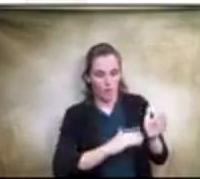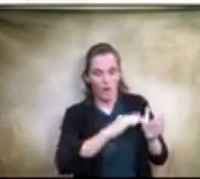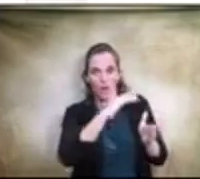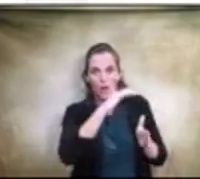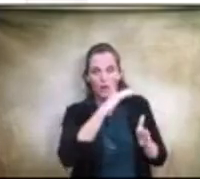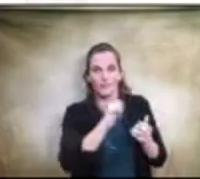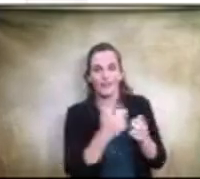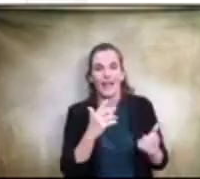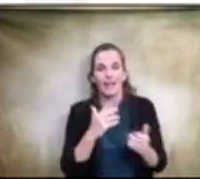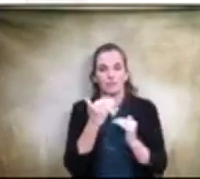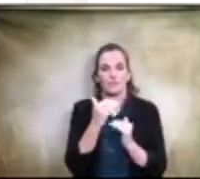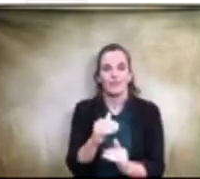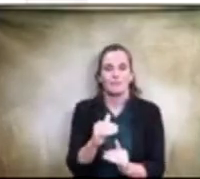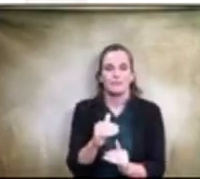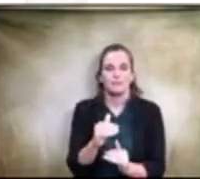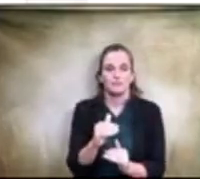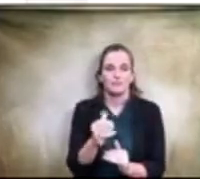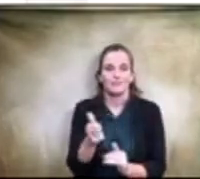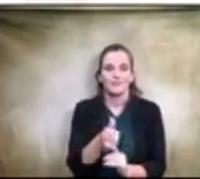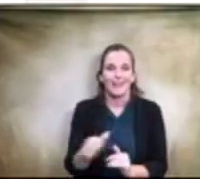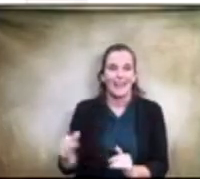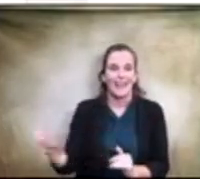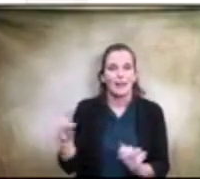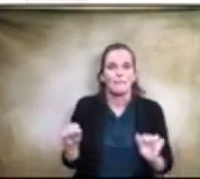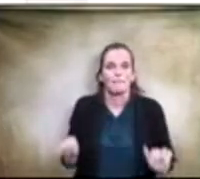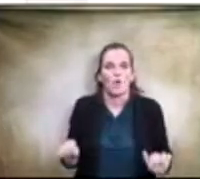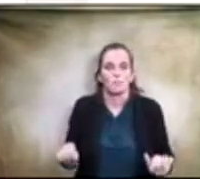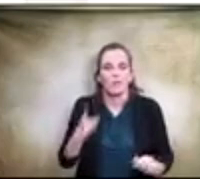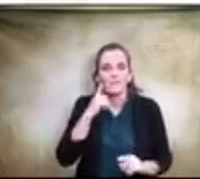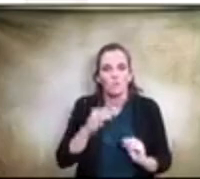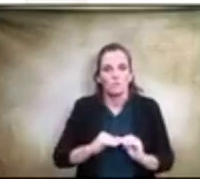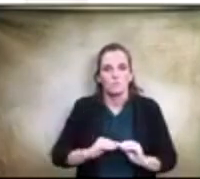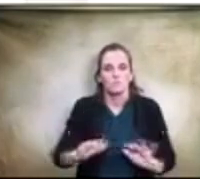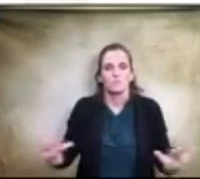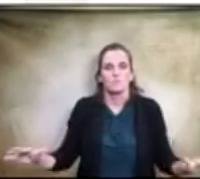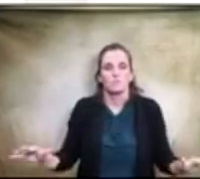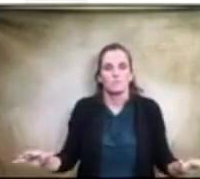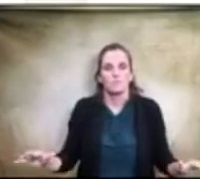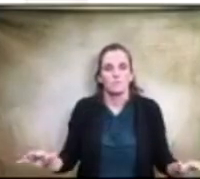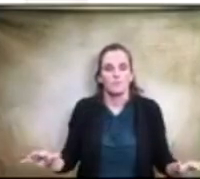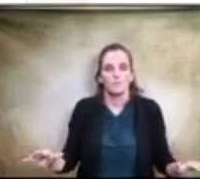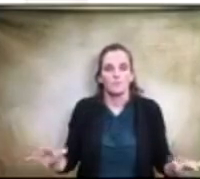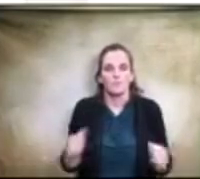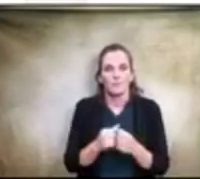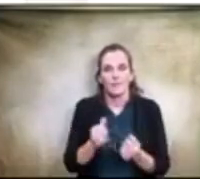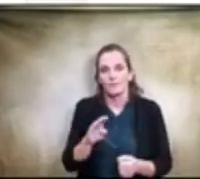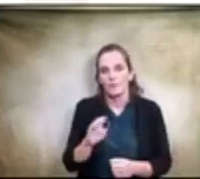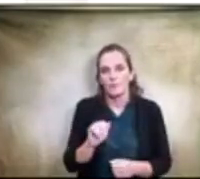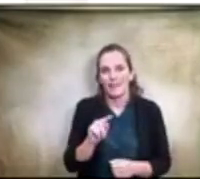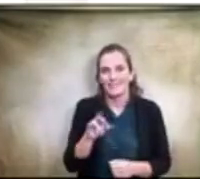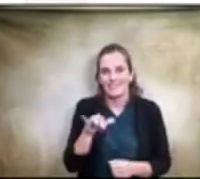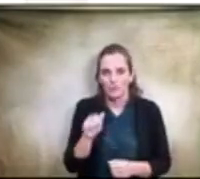um any possibility for the spread of uh bacteria's infections or